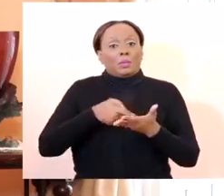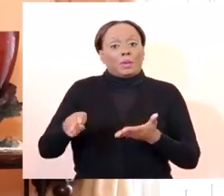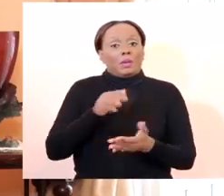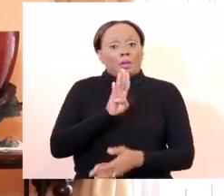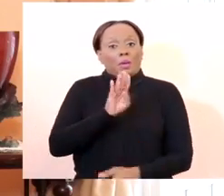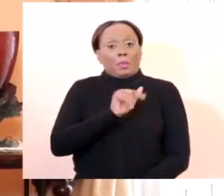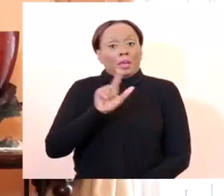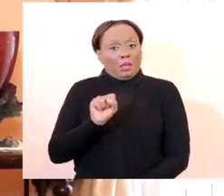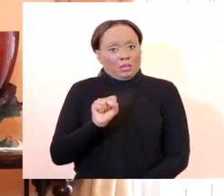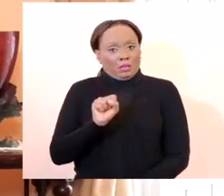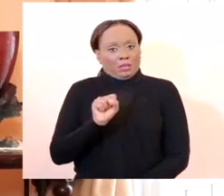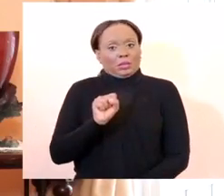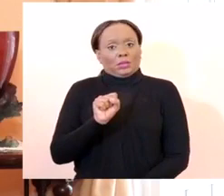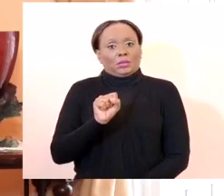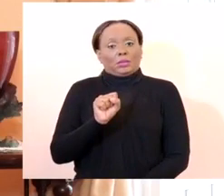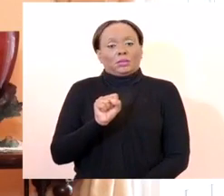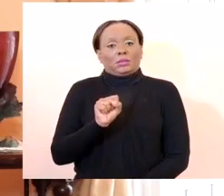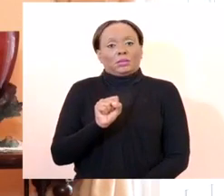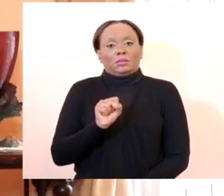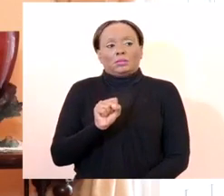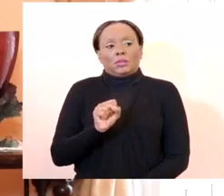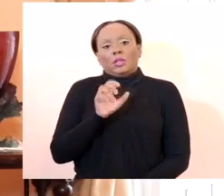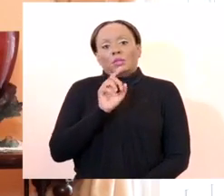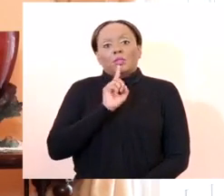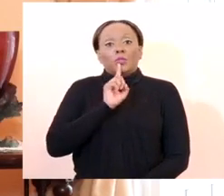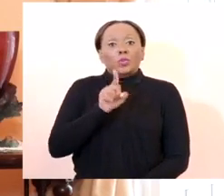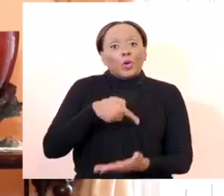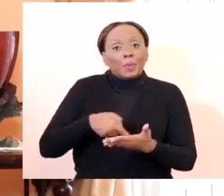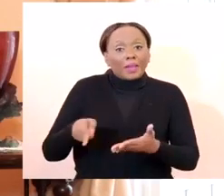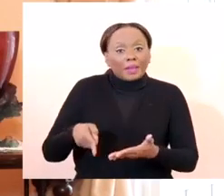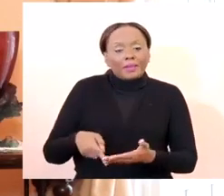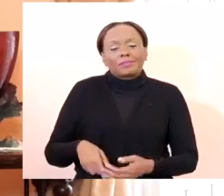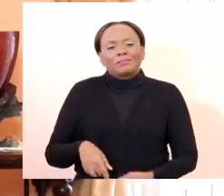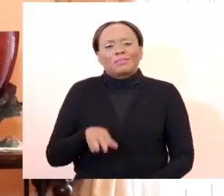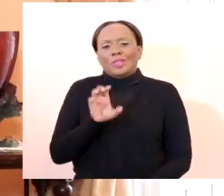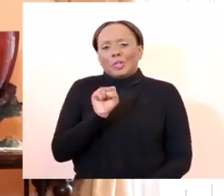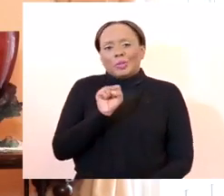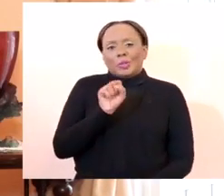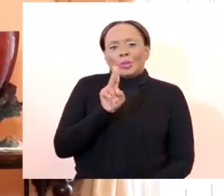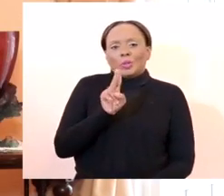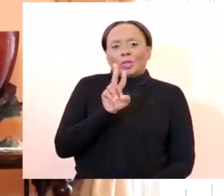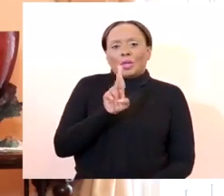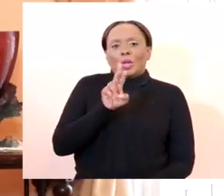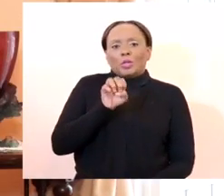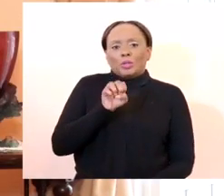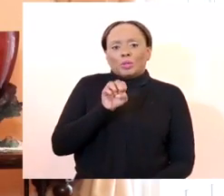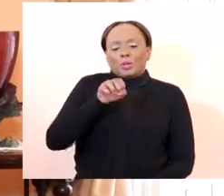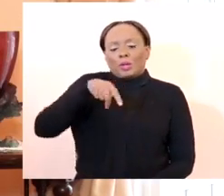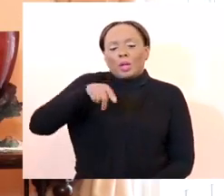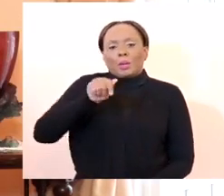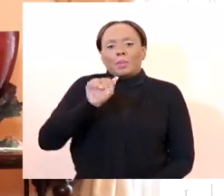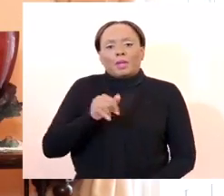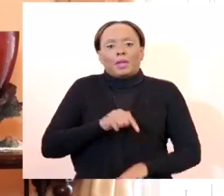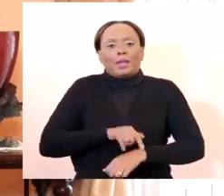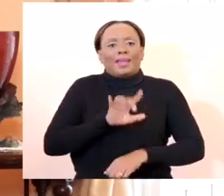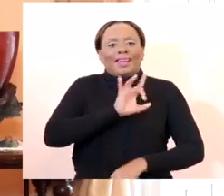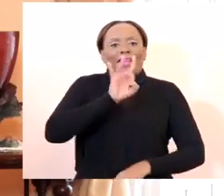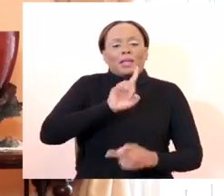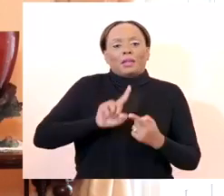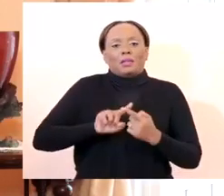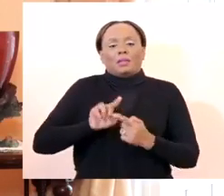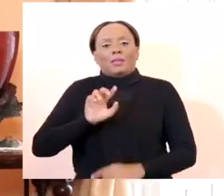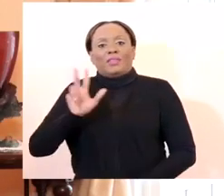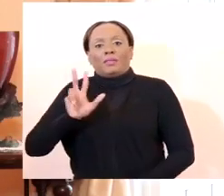able to go to wherever you currently go to do your bill payments between the hours of 8 a.m. and 3 p.m.